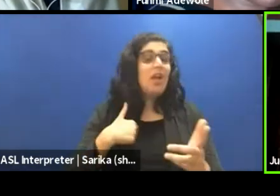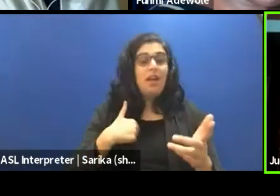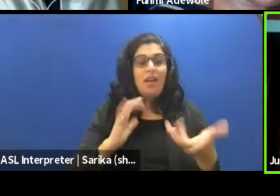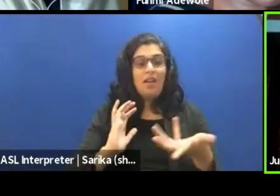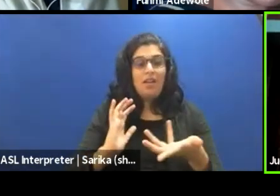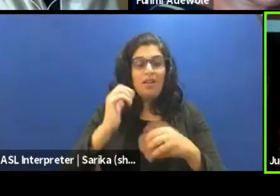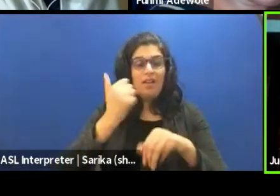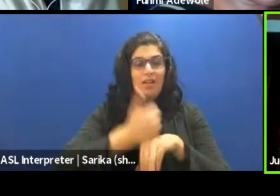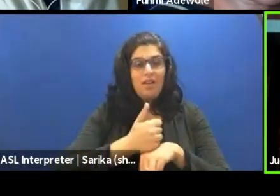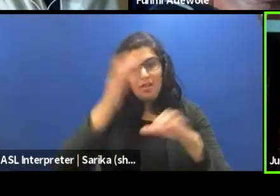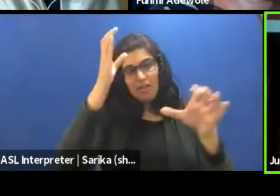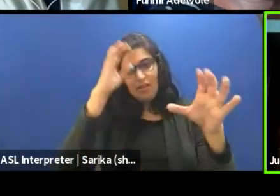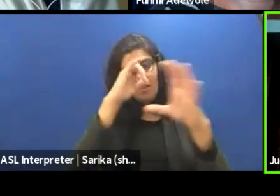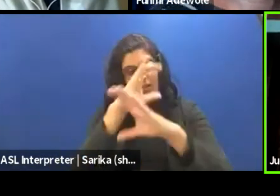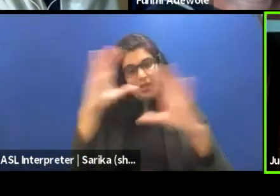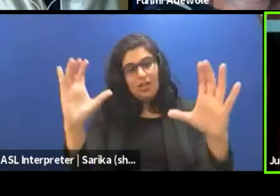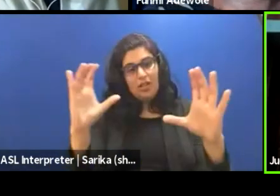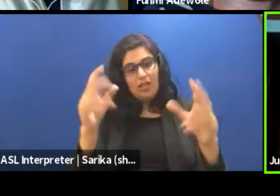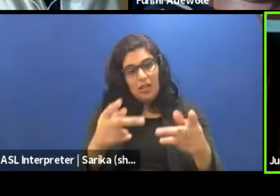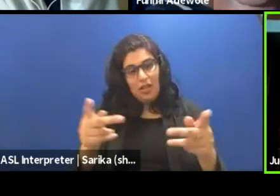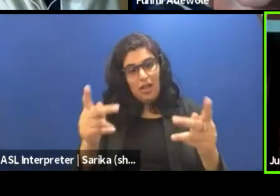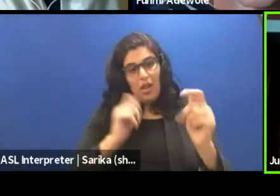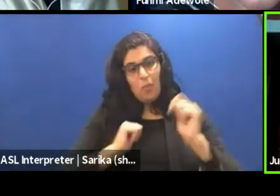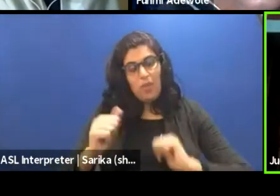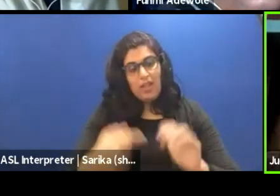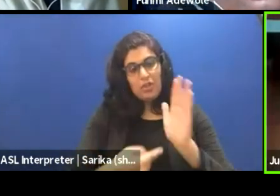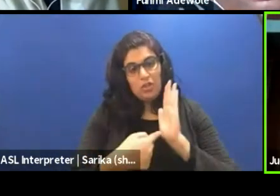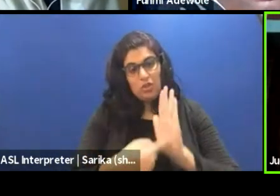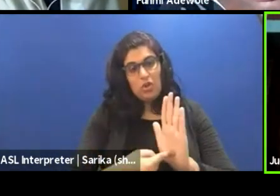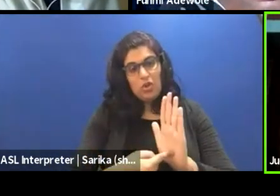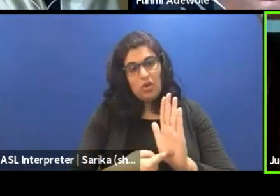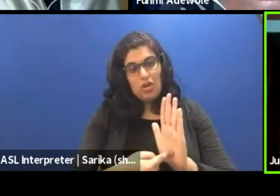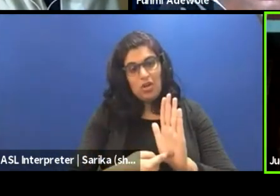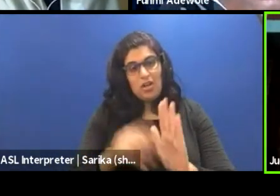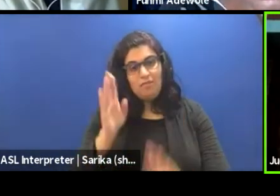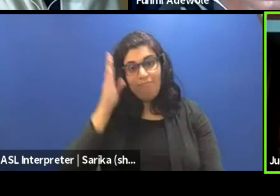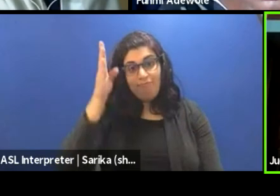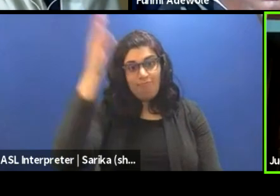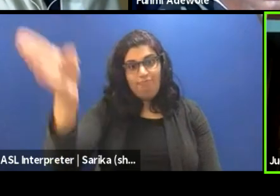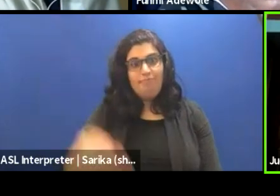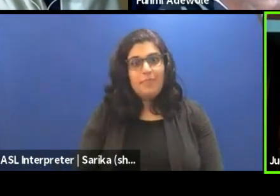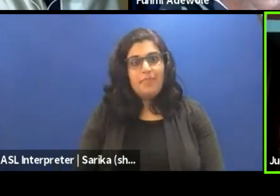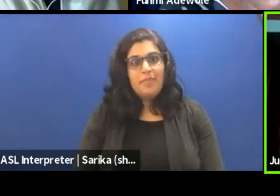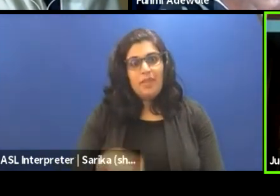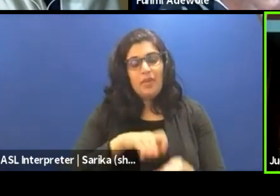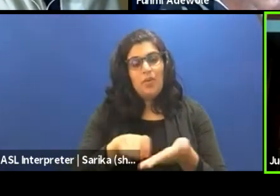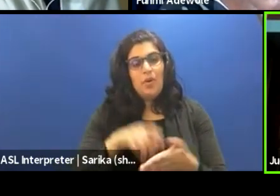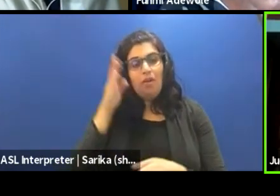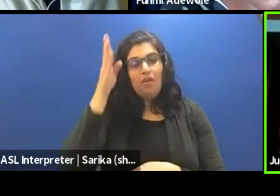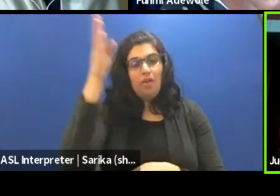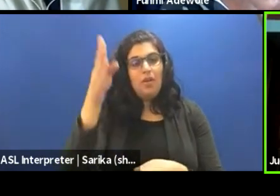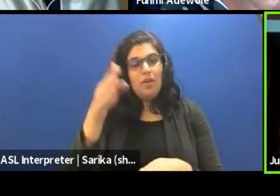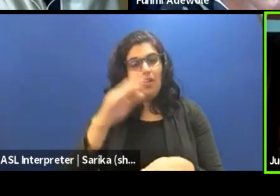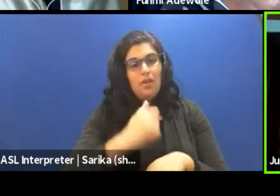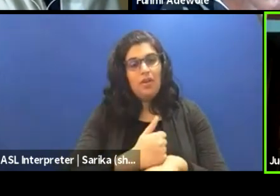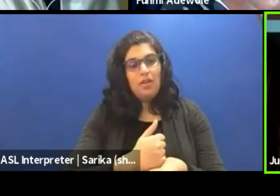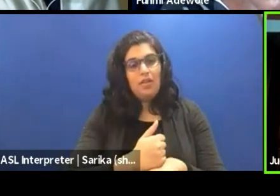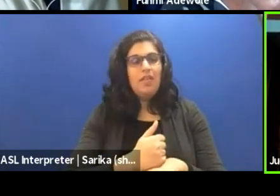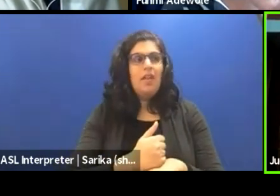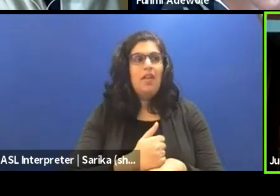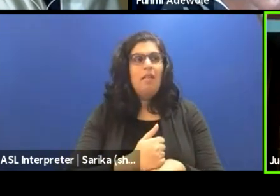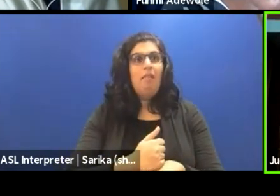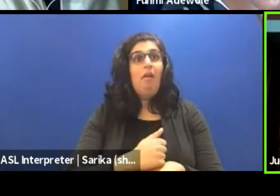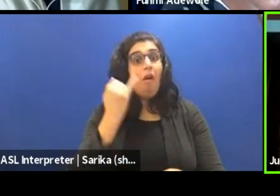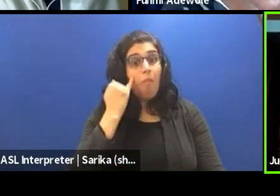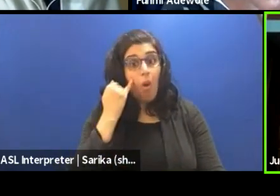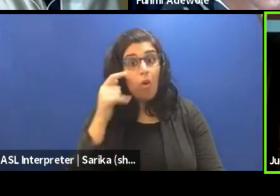or conceptualize a play that showed, a futuristic play. So I wrote a play that posited that if you